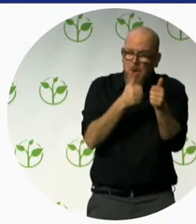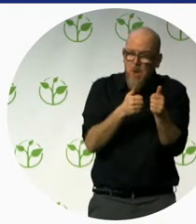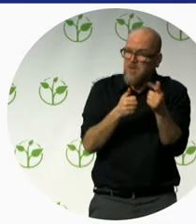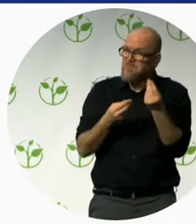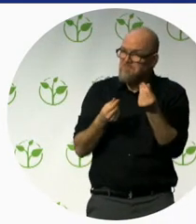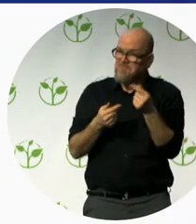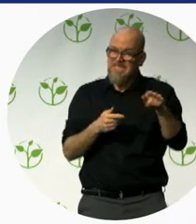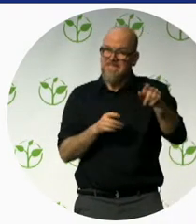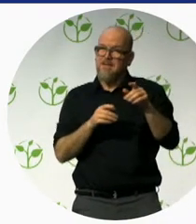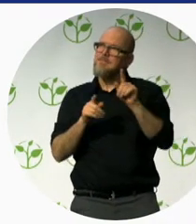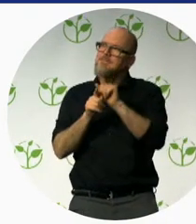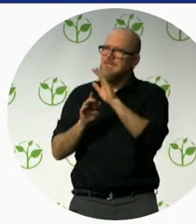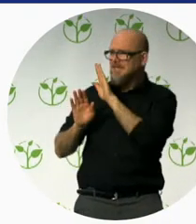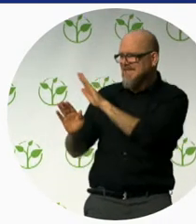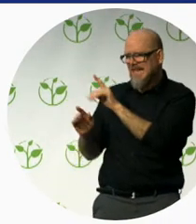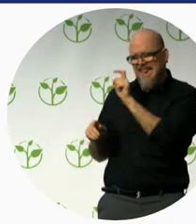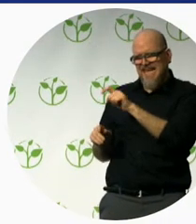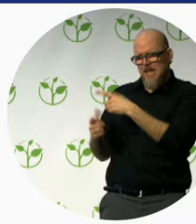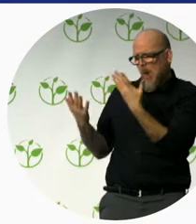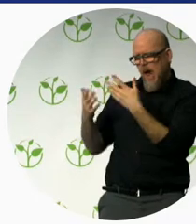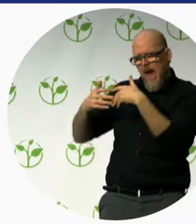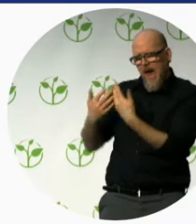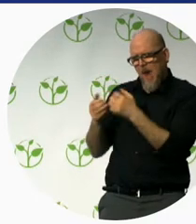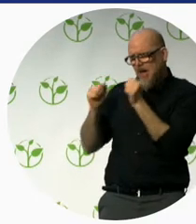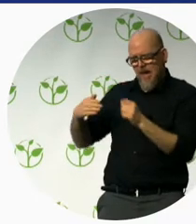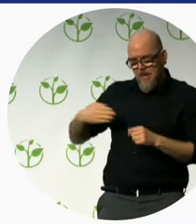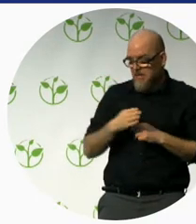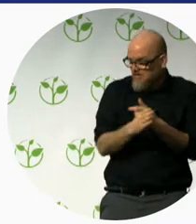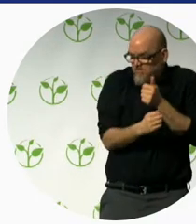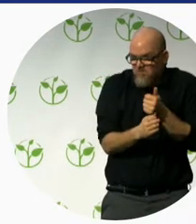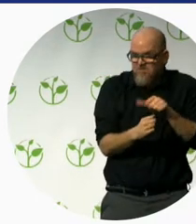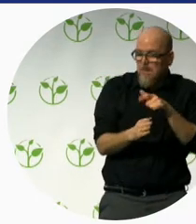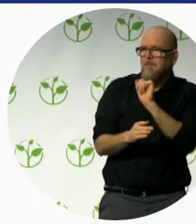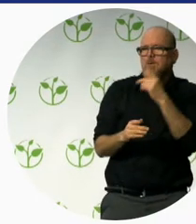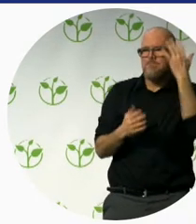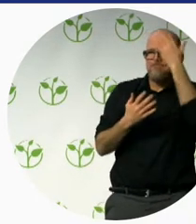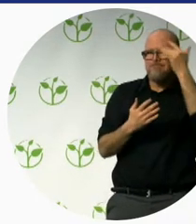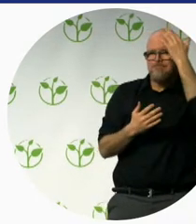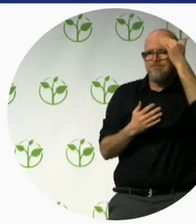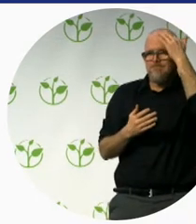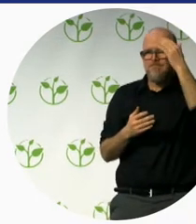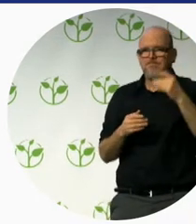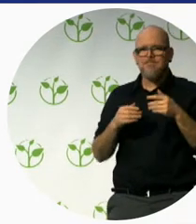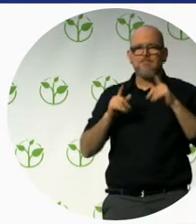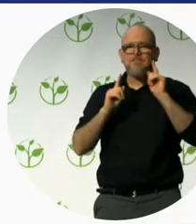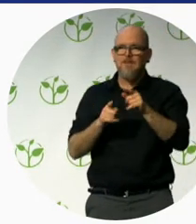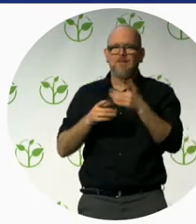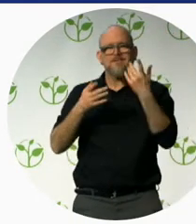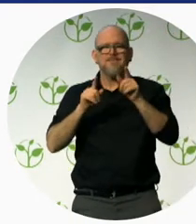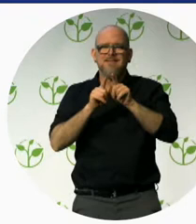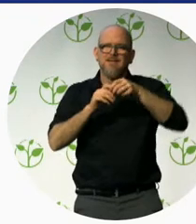Don't start from trying to create an accessible route. You always start from a strong route, which is touristically relevant.